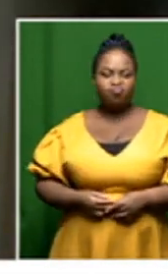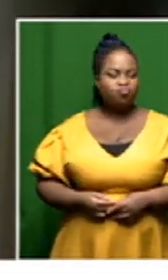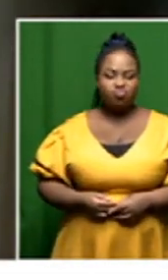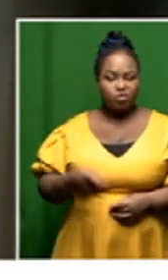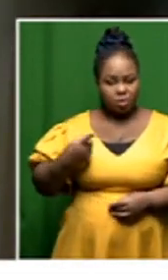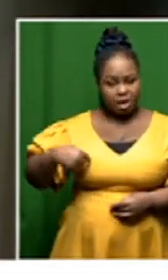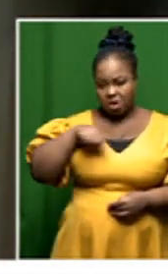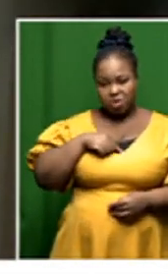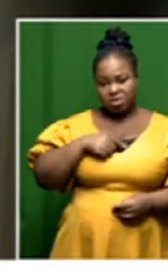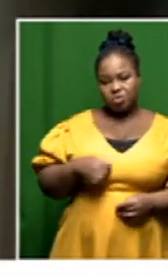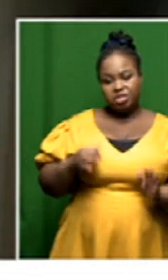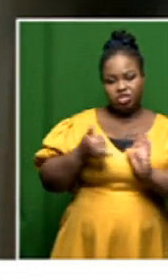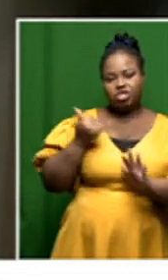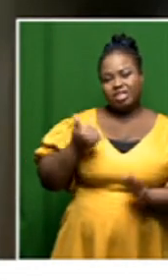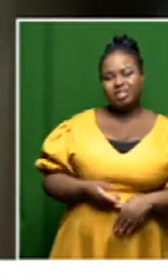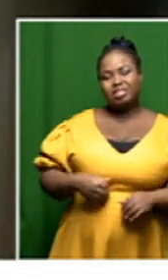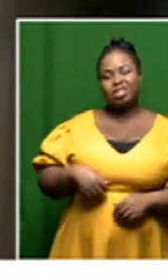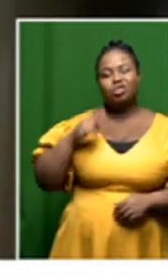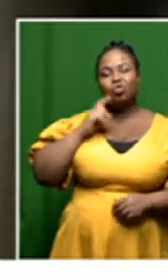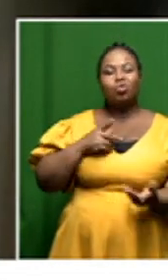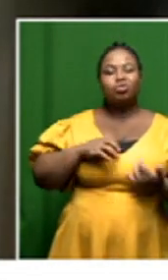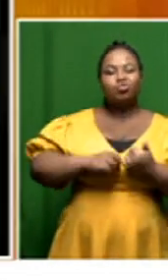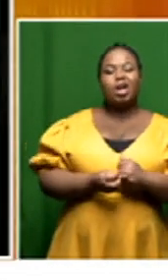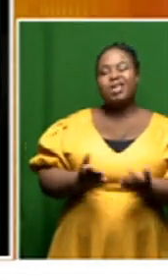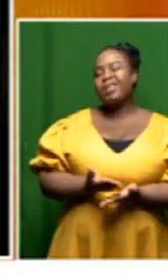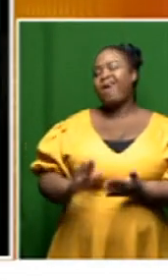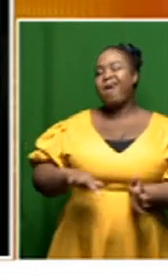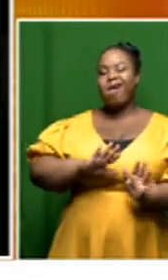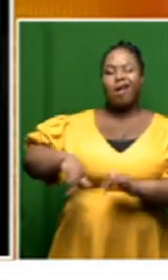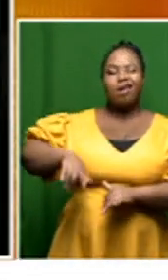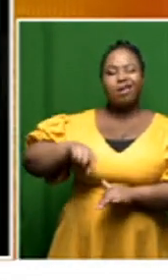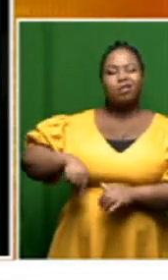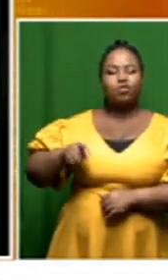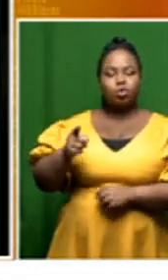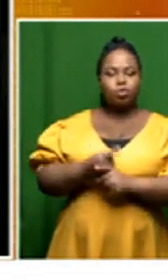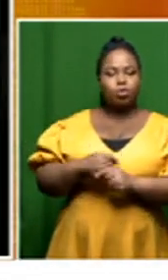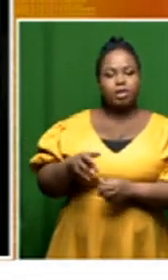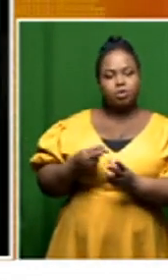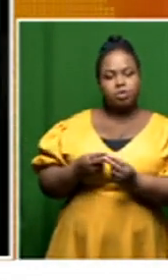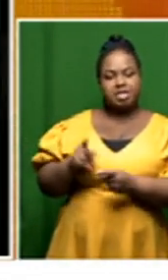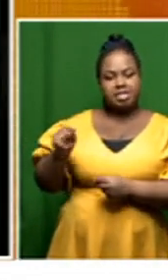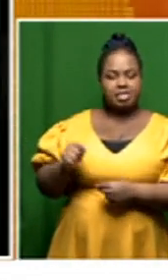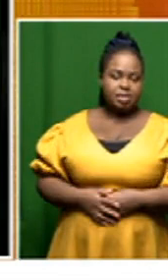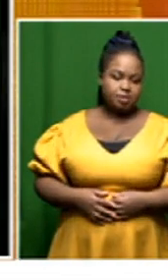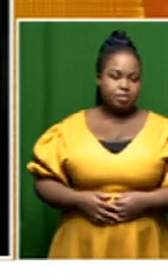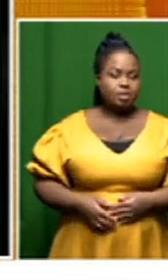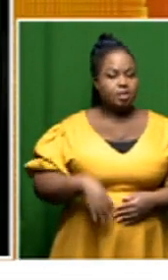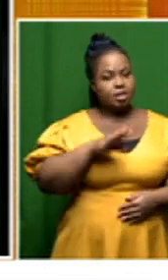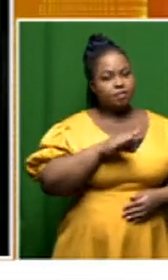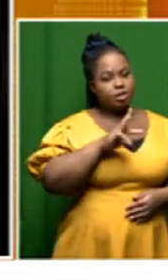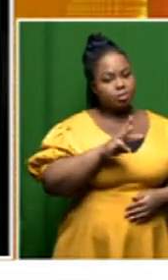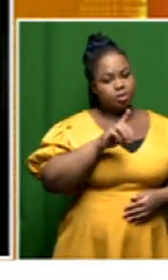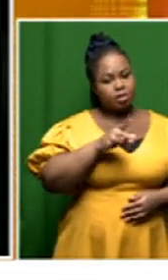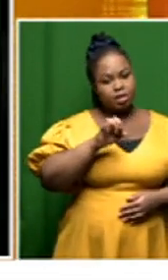we're concerned it was just a bunch of hogwash and of course we also saw from the fwd clark